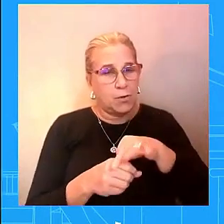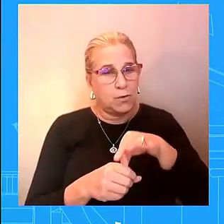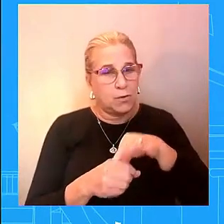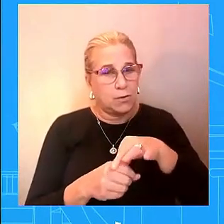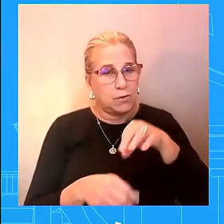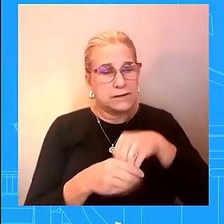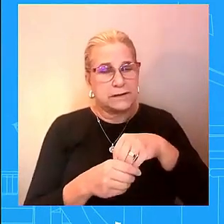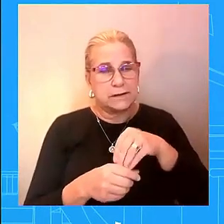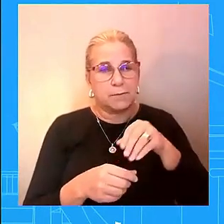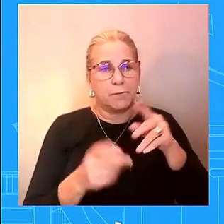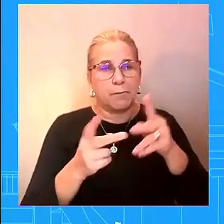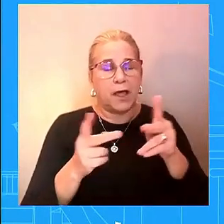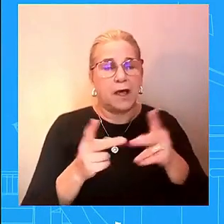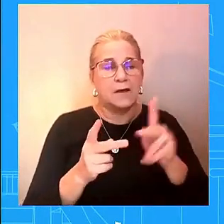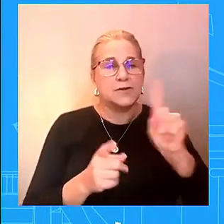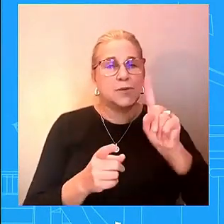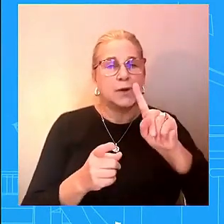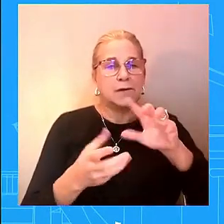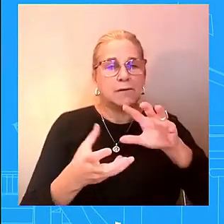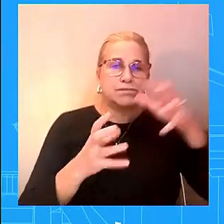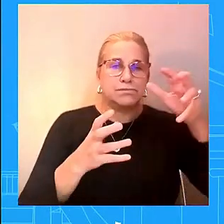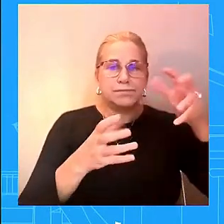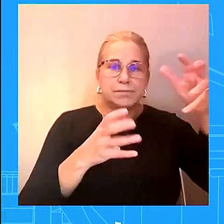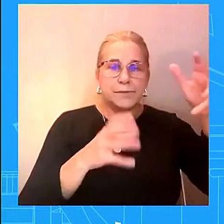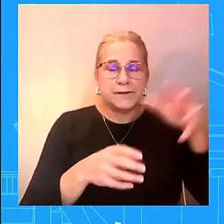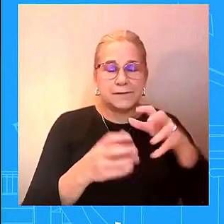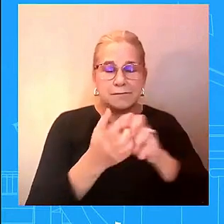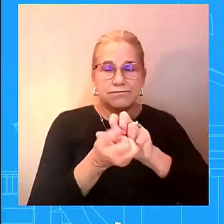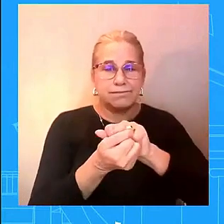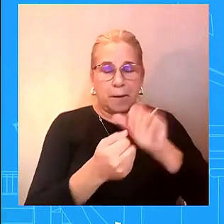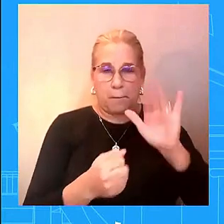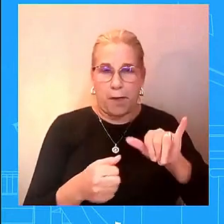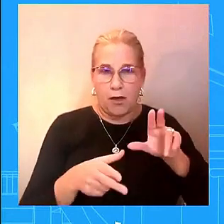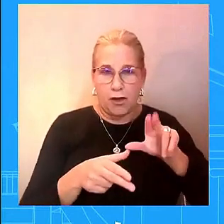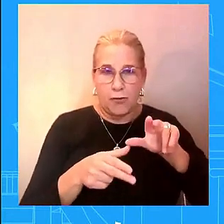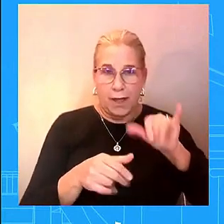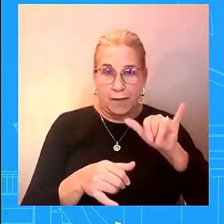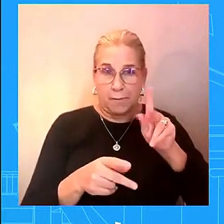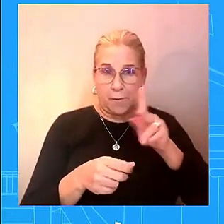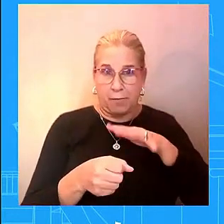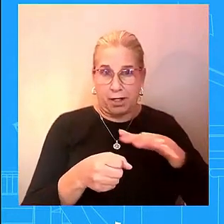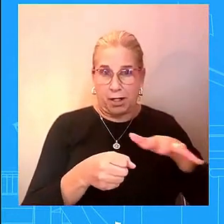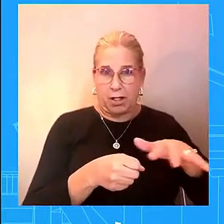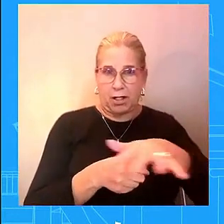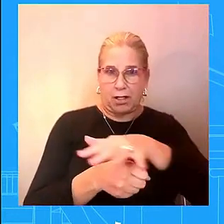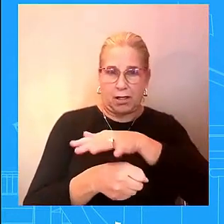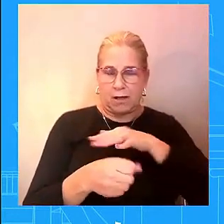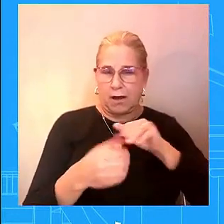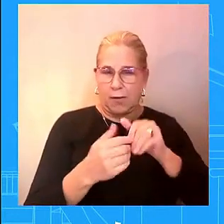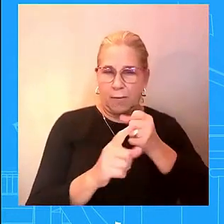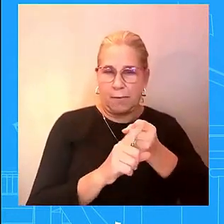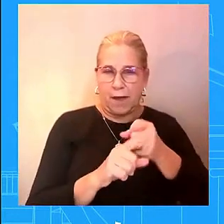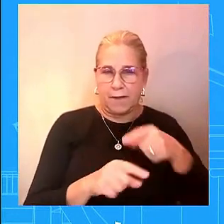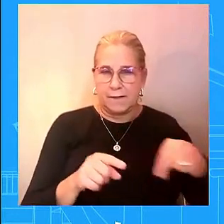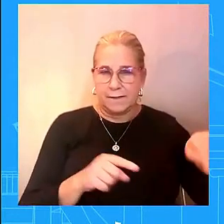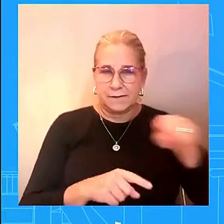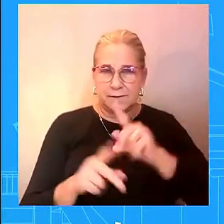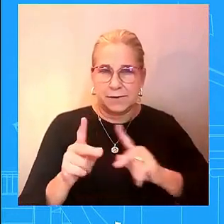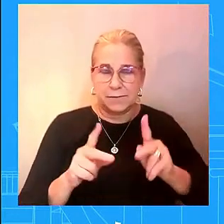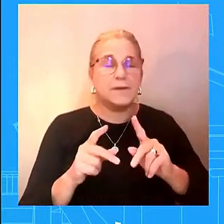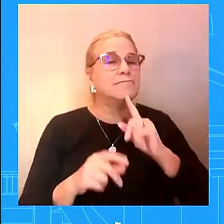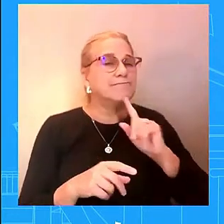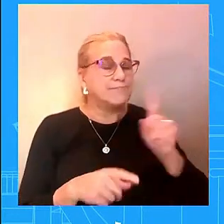glad in your question you said misleading uh information which is true misleading information that is being uh put out there and and